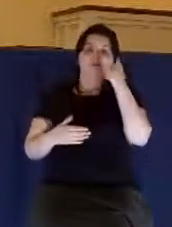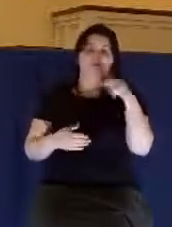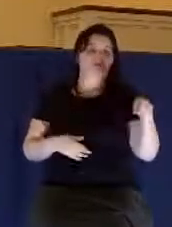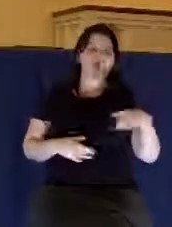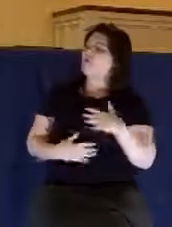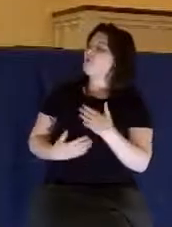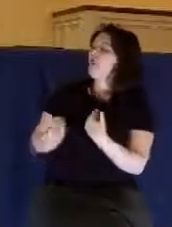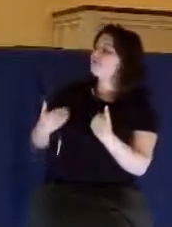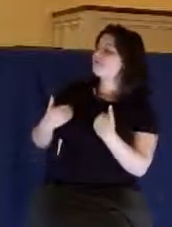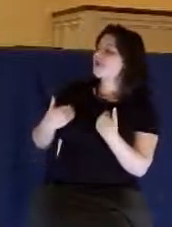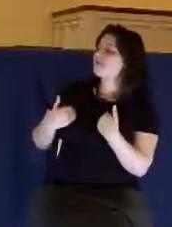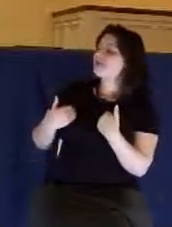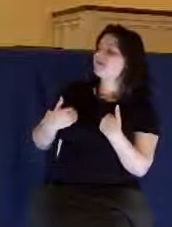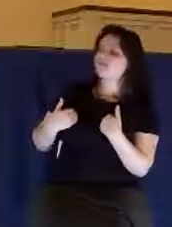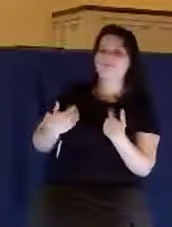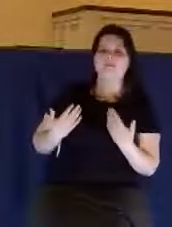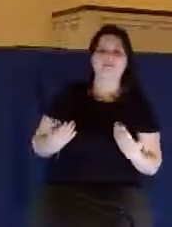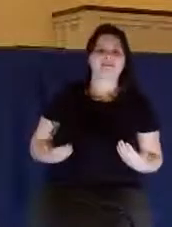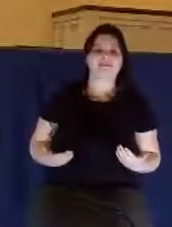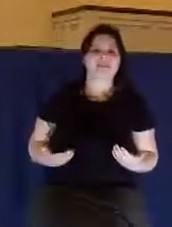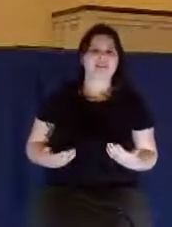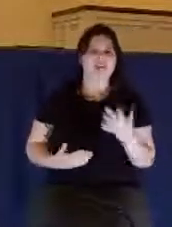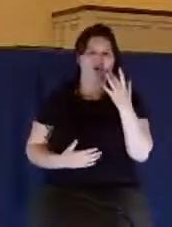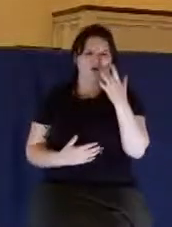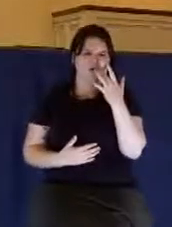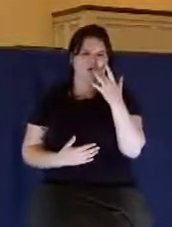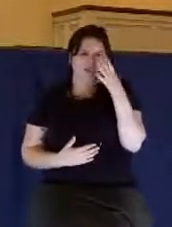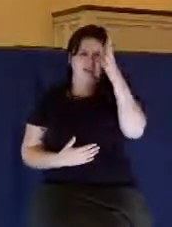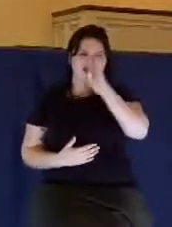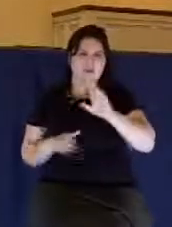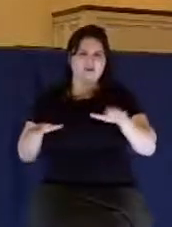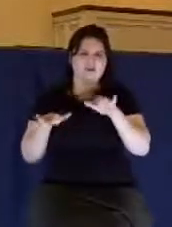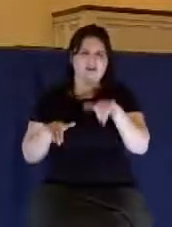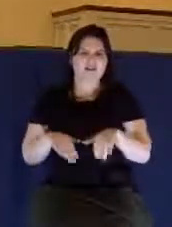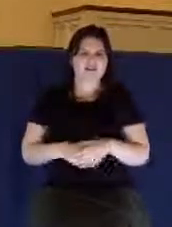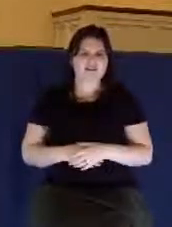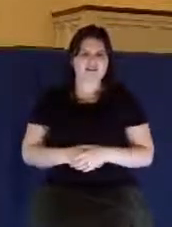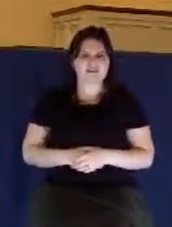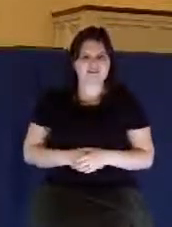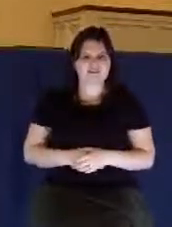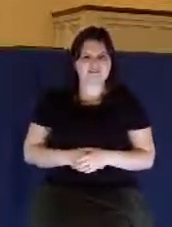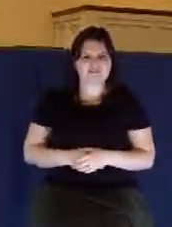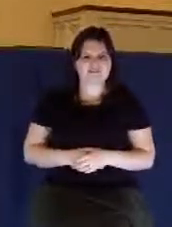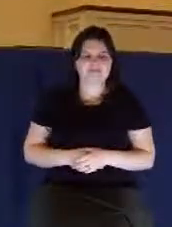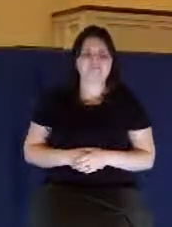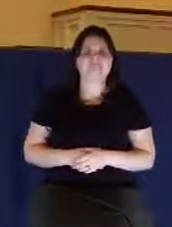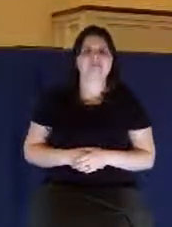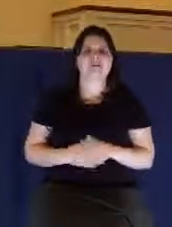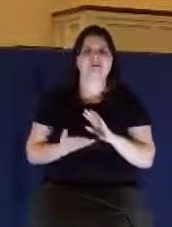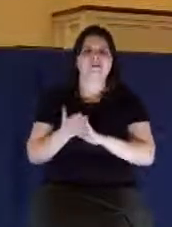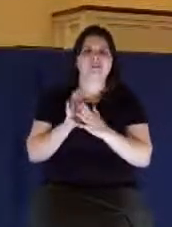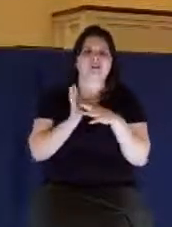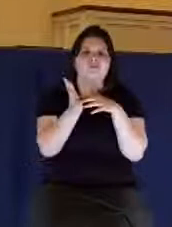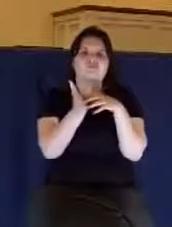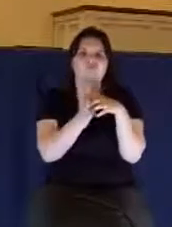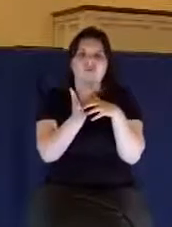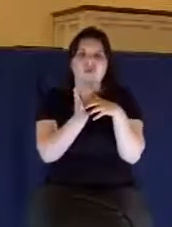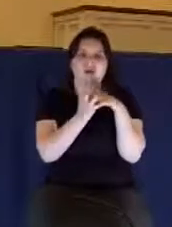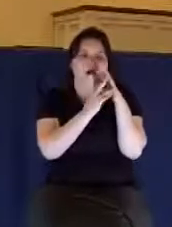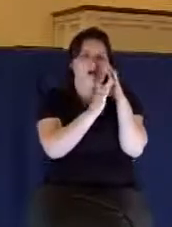right. You know, why would God treat you that way? You deserve better than that. And then you're vulnerable there.